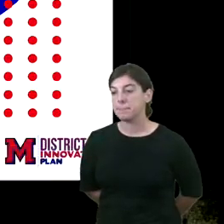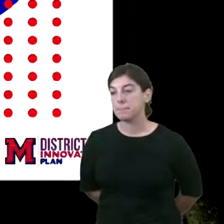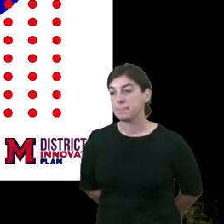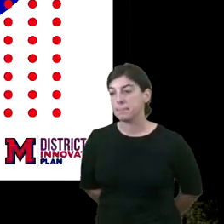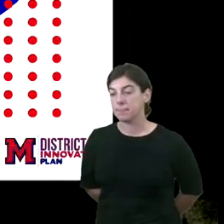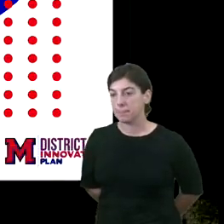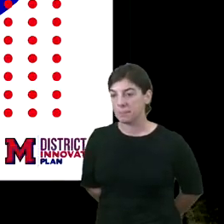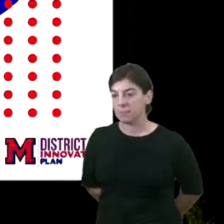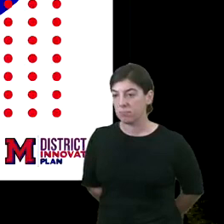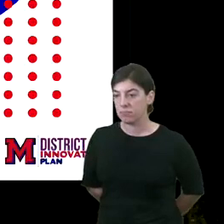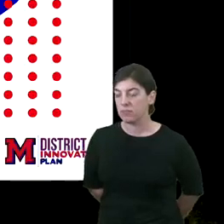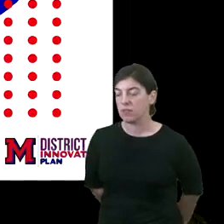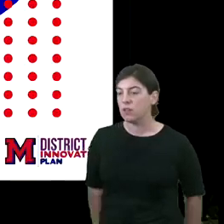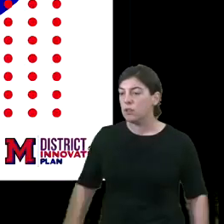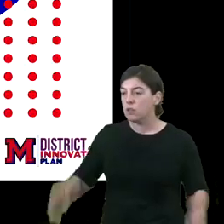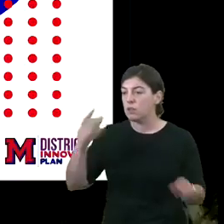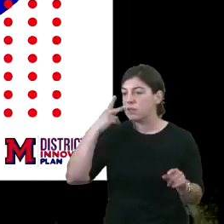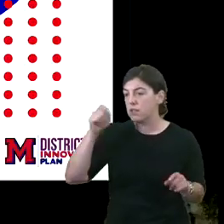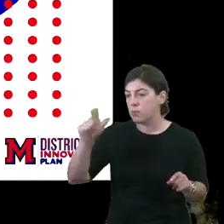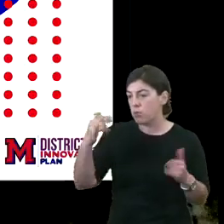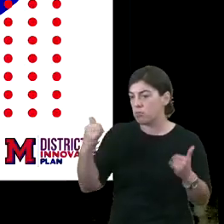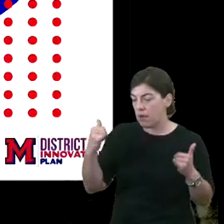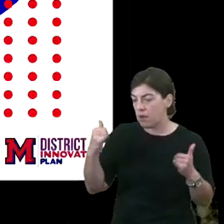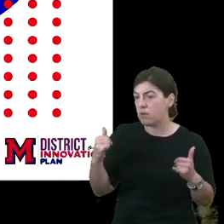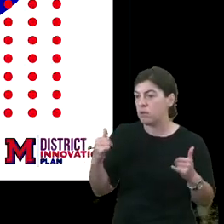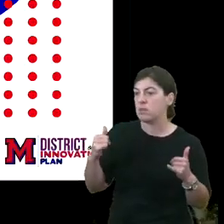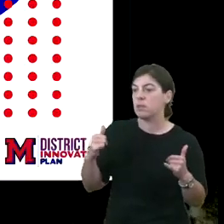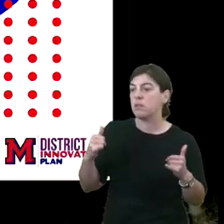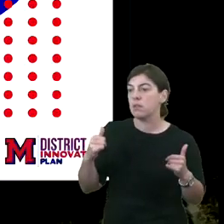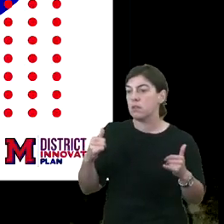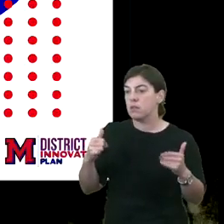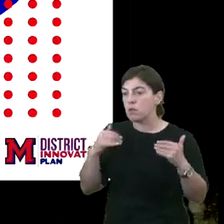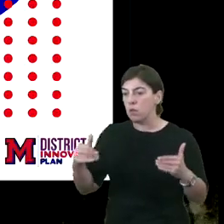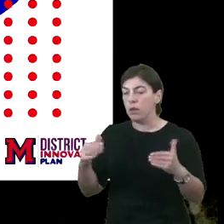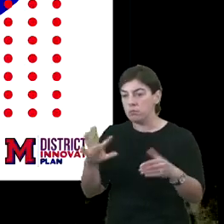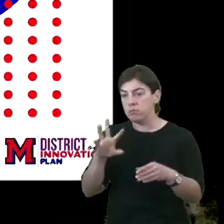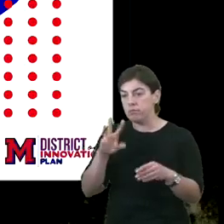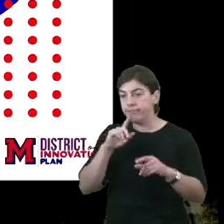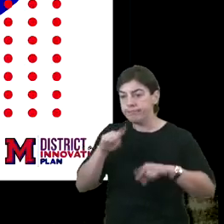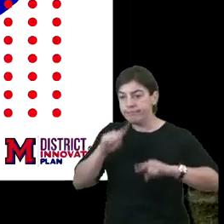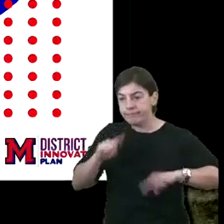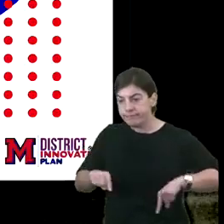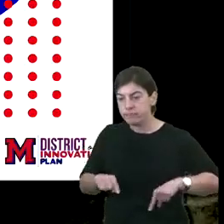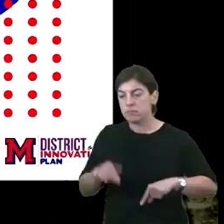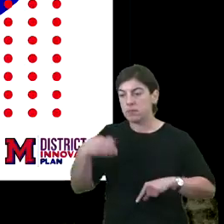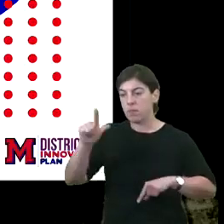So if you can see that, if you can see the poll now, we'd like to, we'd like you to participate in the poll.